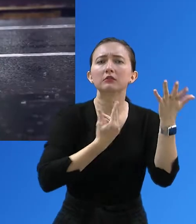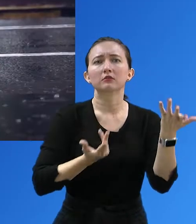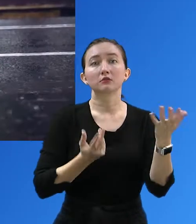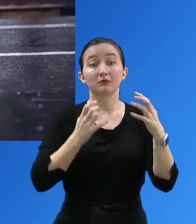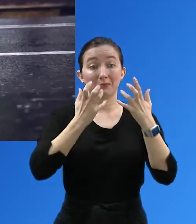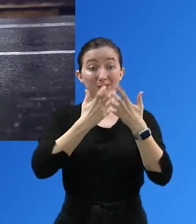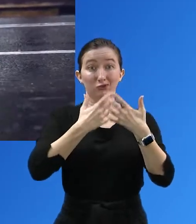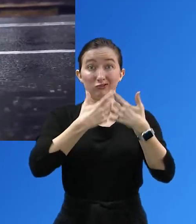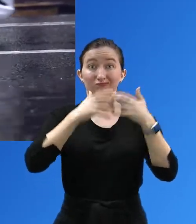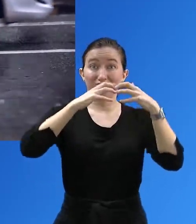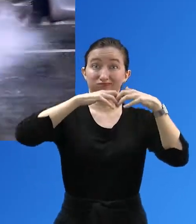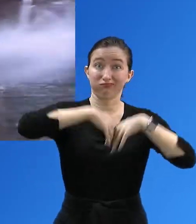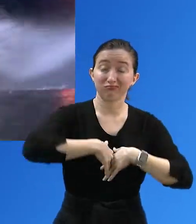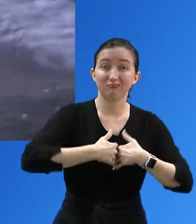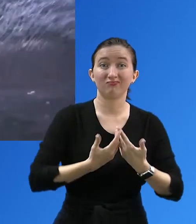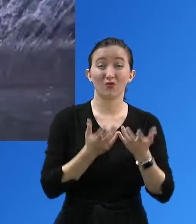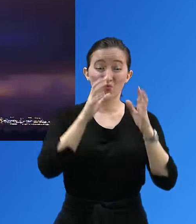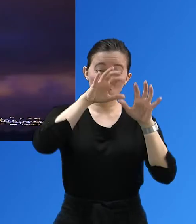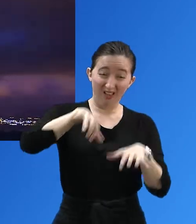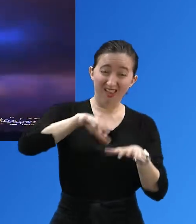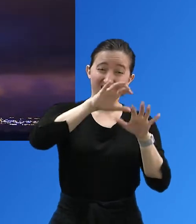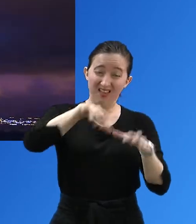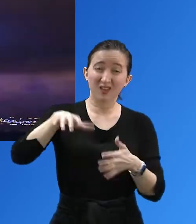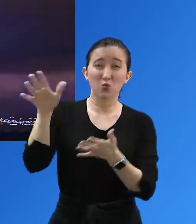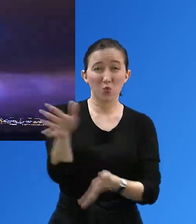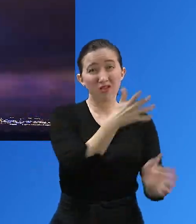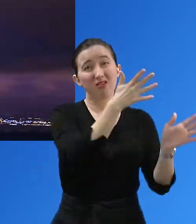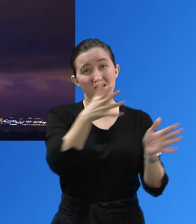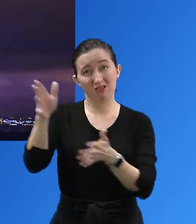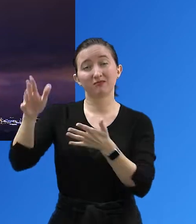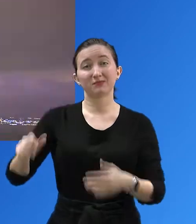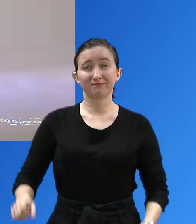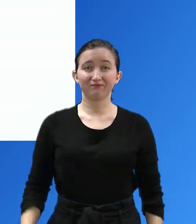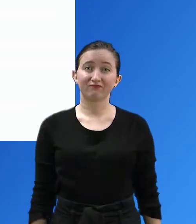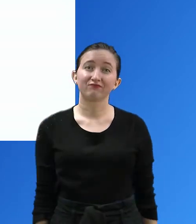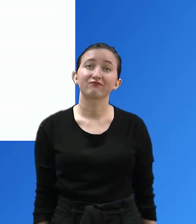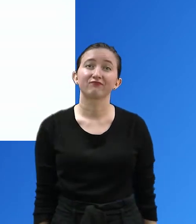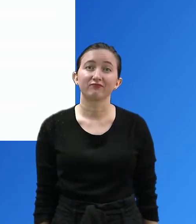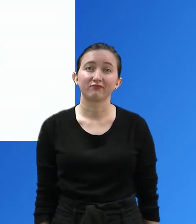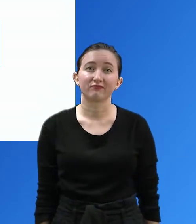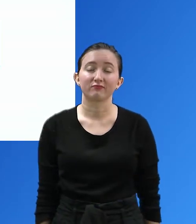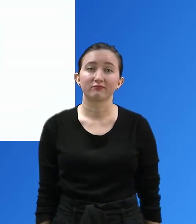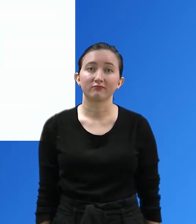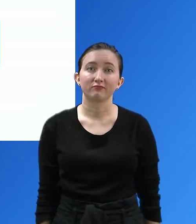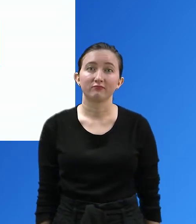an equipment failure, or heavy rain and winds from a winter storm, to name a few examples.